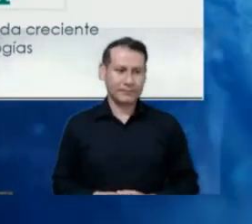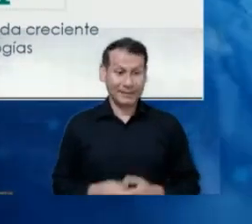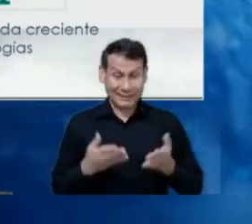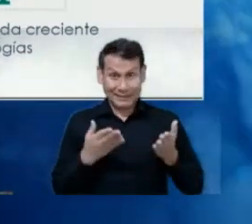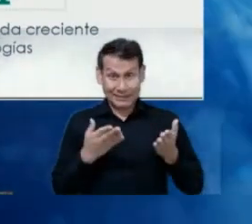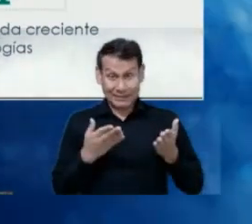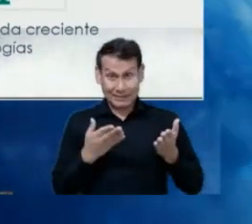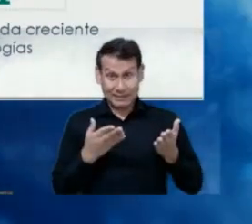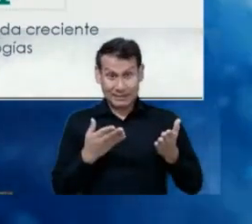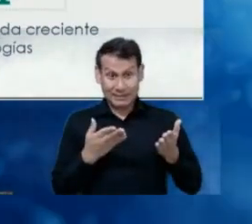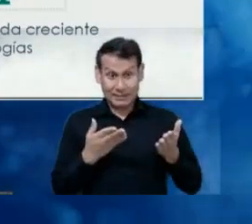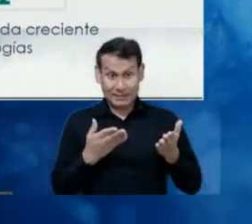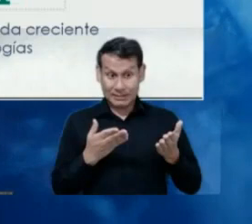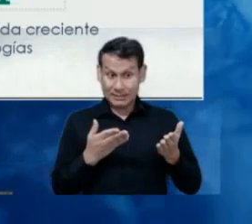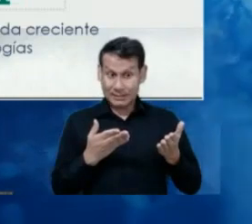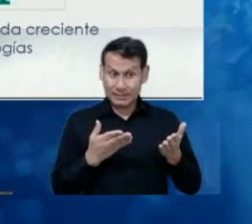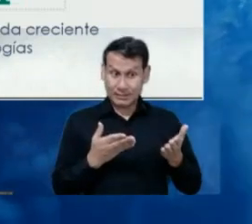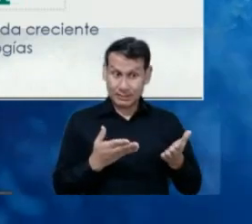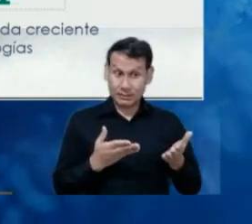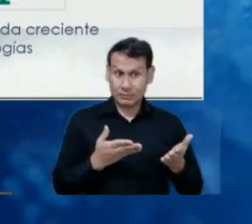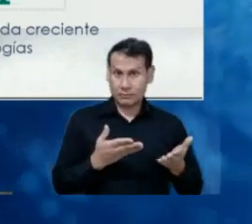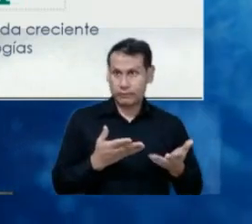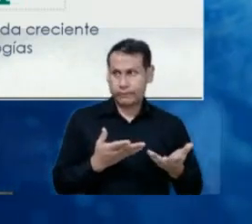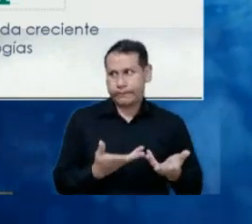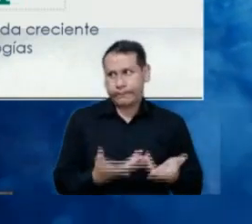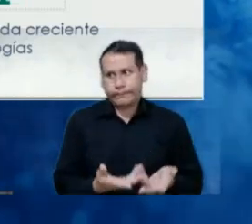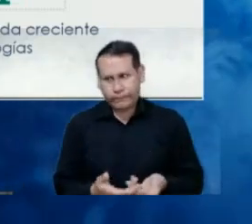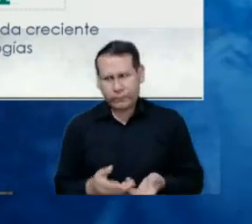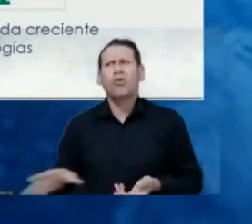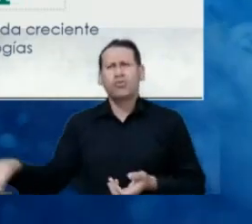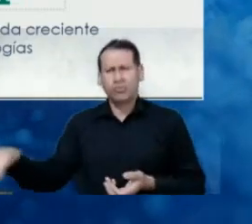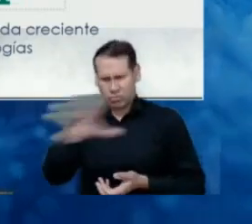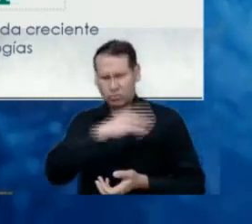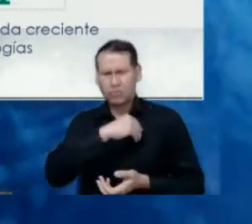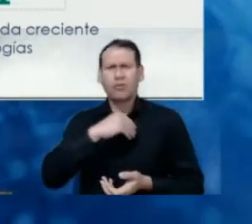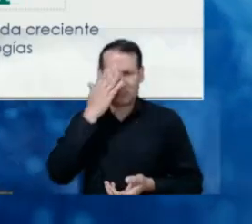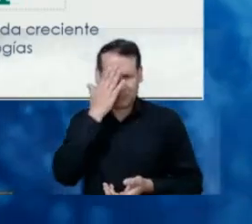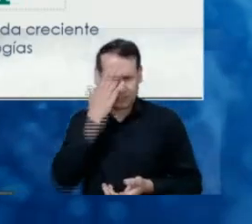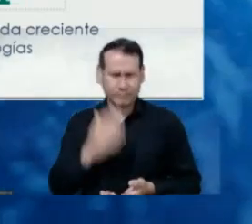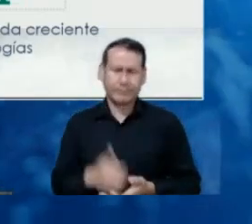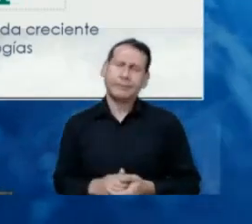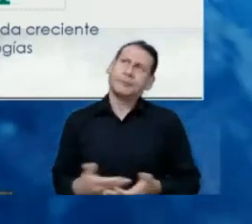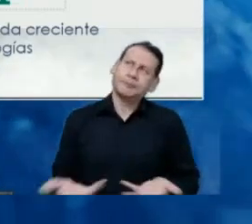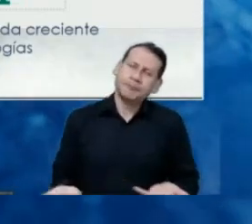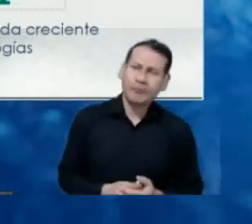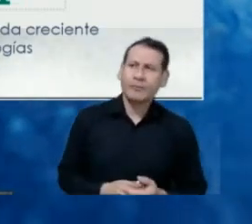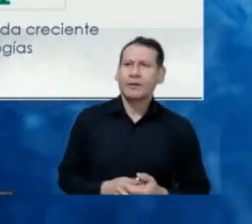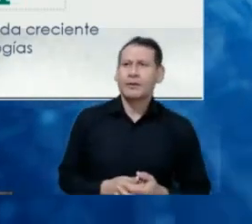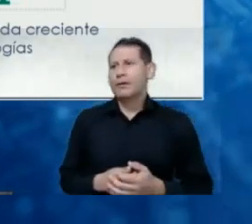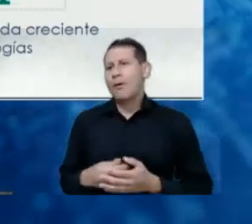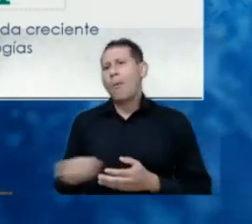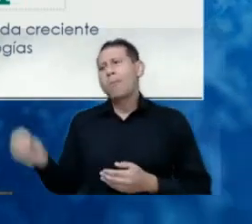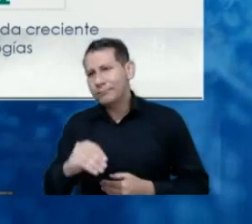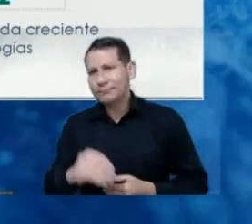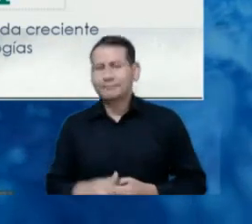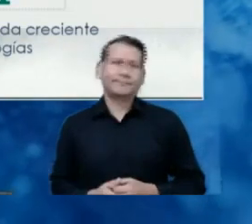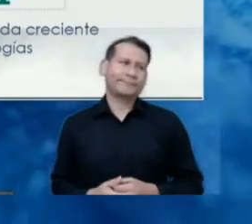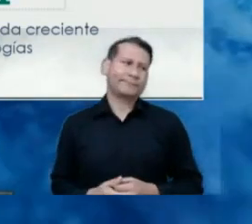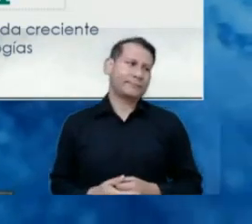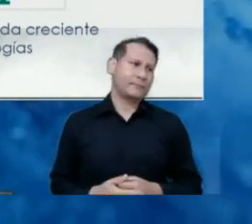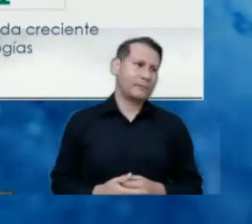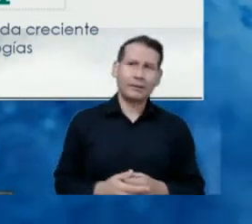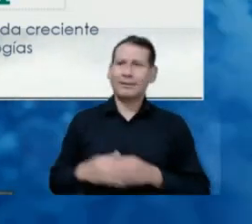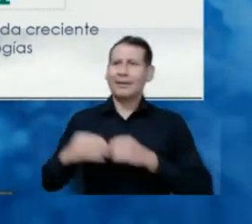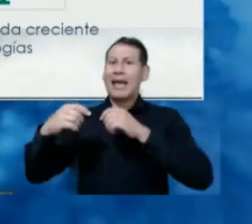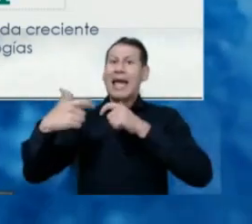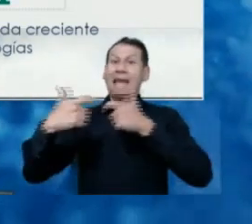basically, maybe some of you or many of you know, if we improve and we, depending on